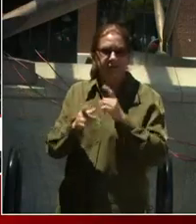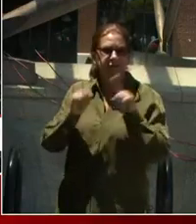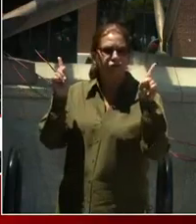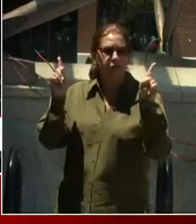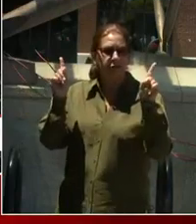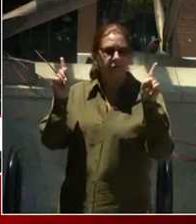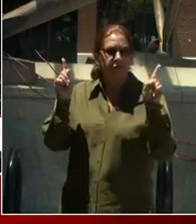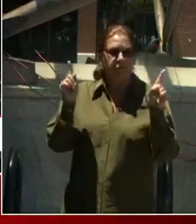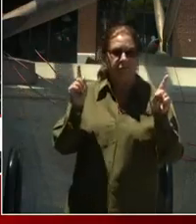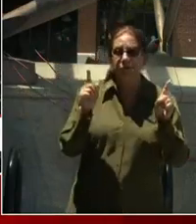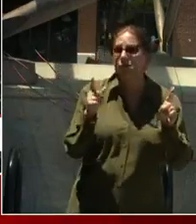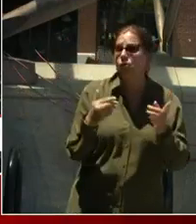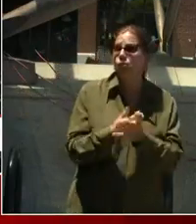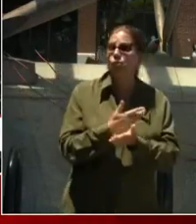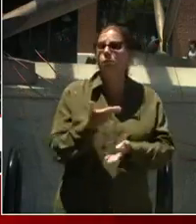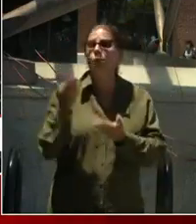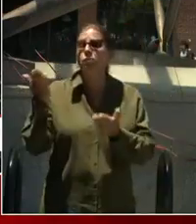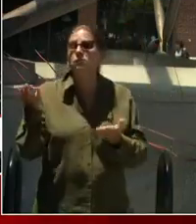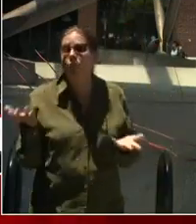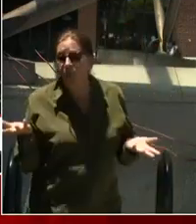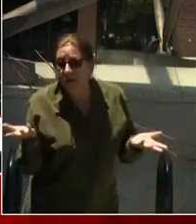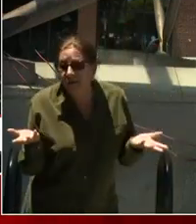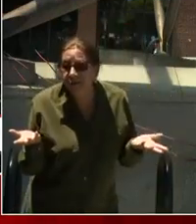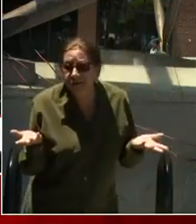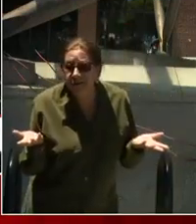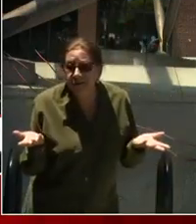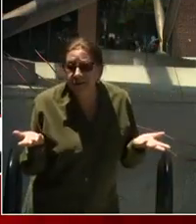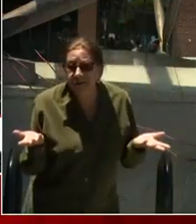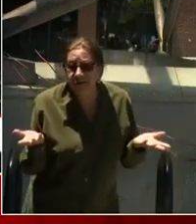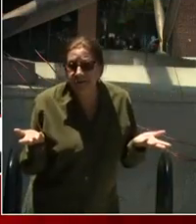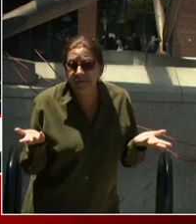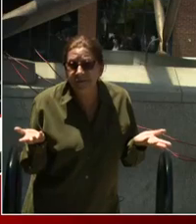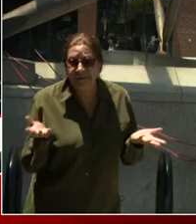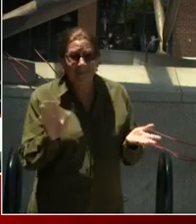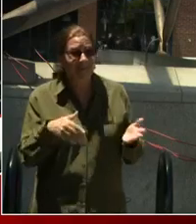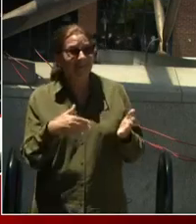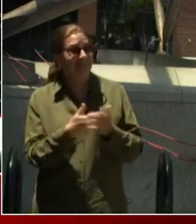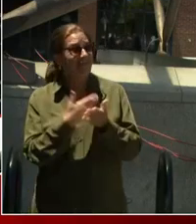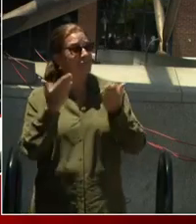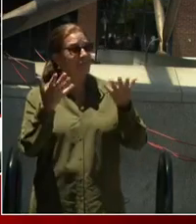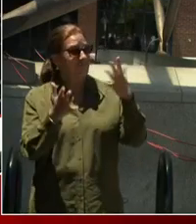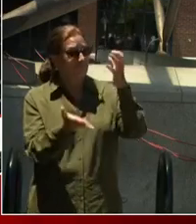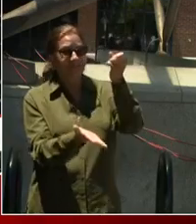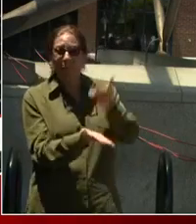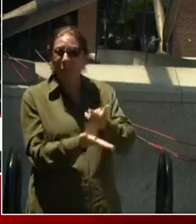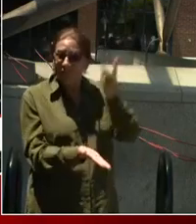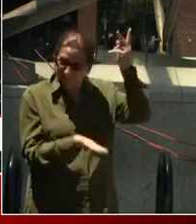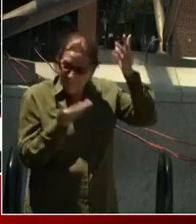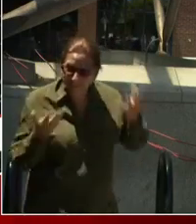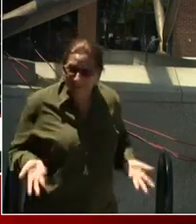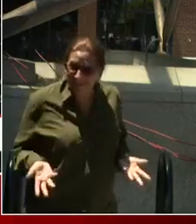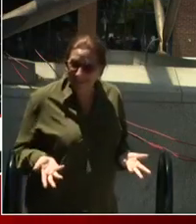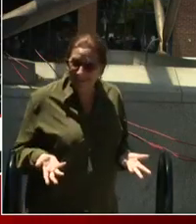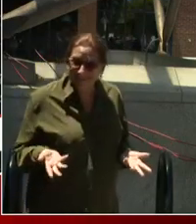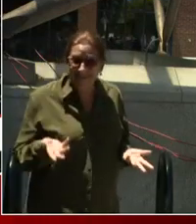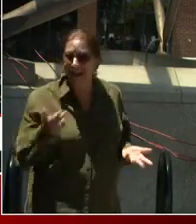new proposal. I don't even know if it is a new proposal. Yes, any other questions?